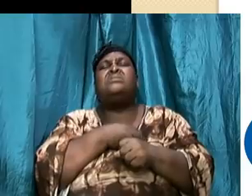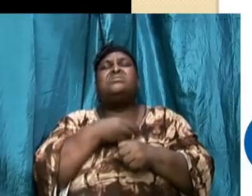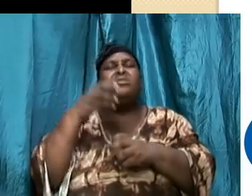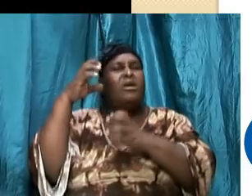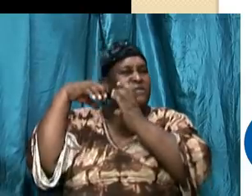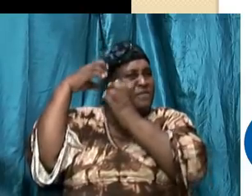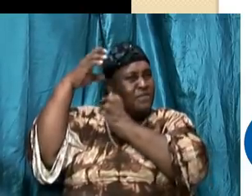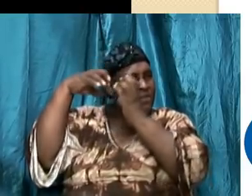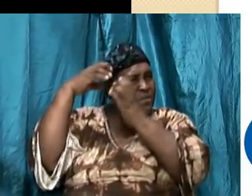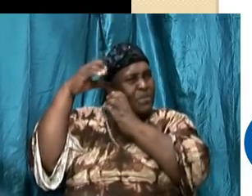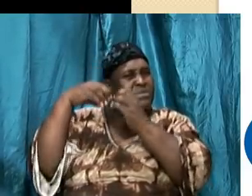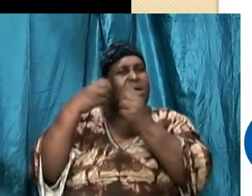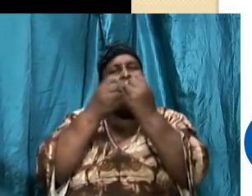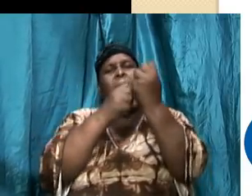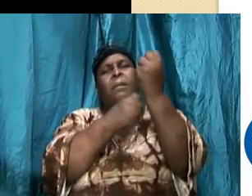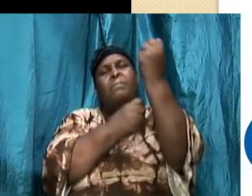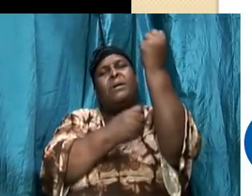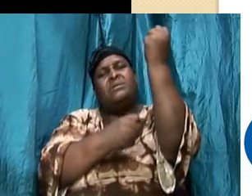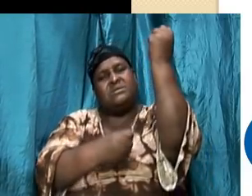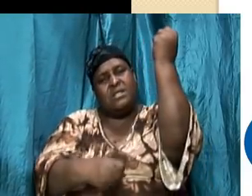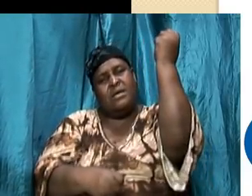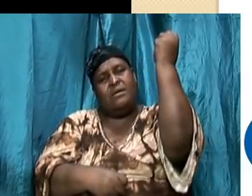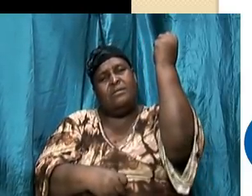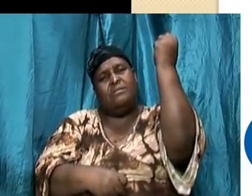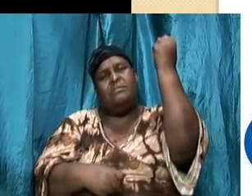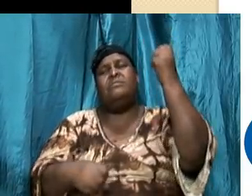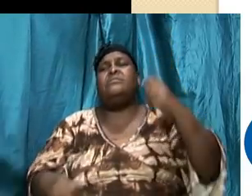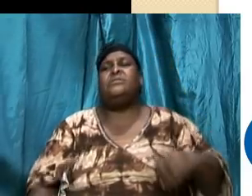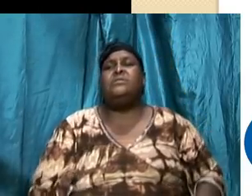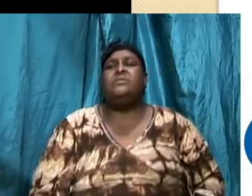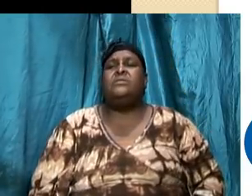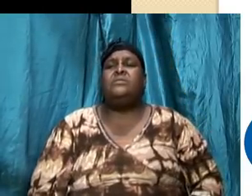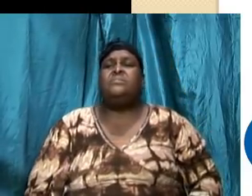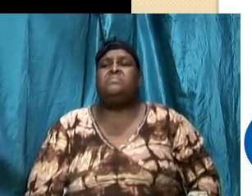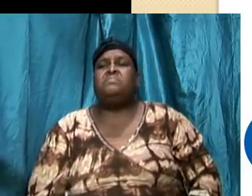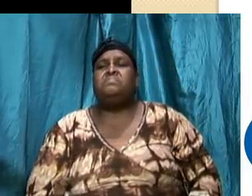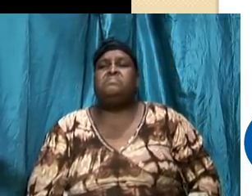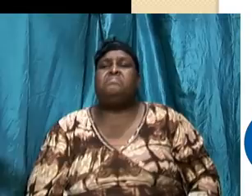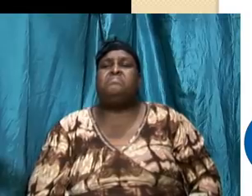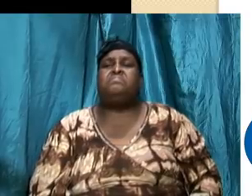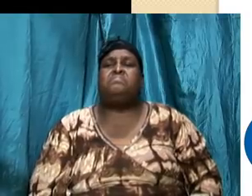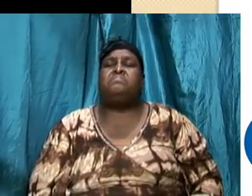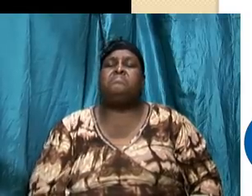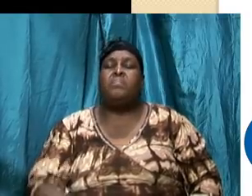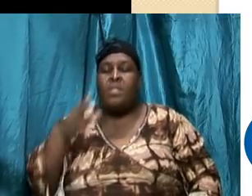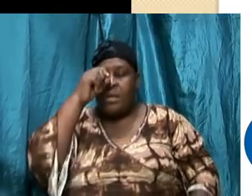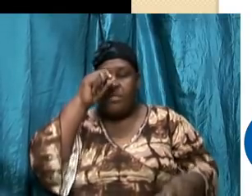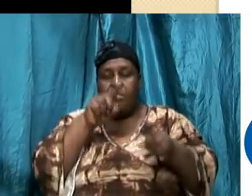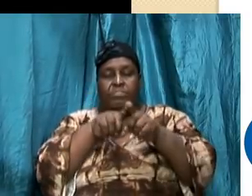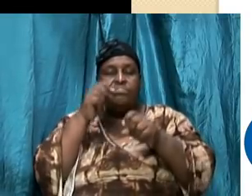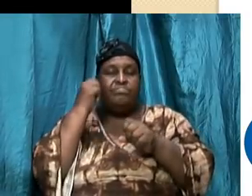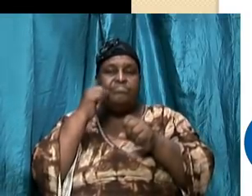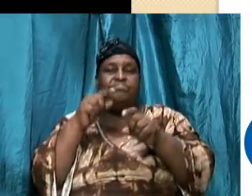spiritual warfare stem from brothers and sisters